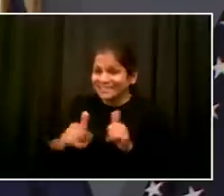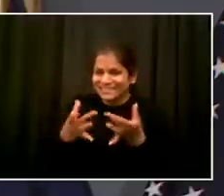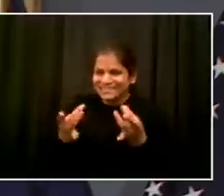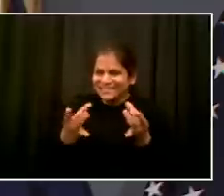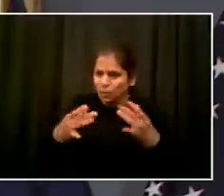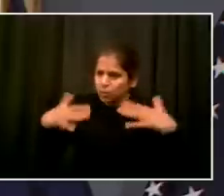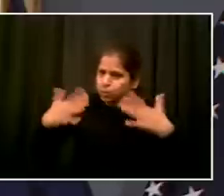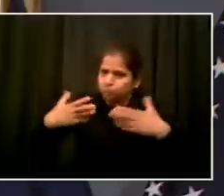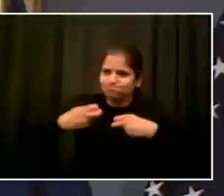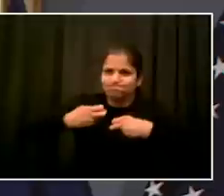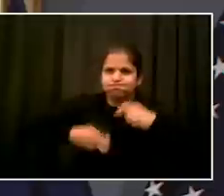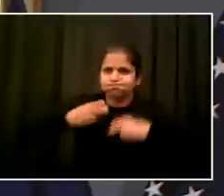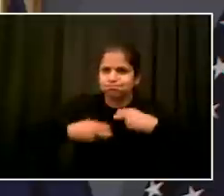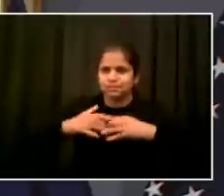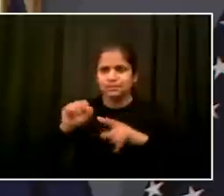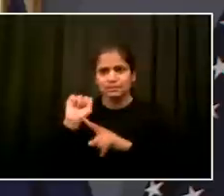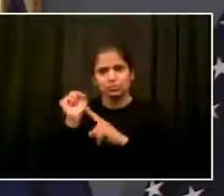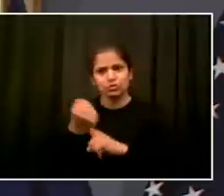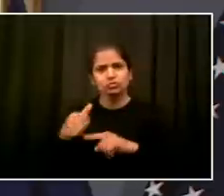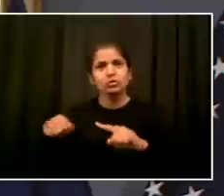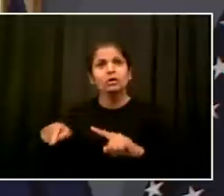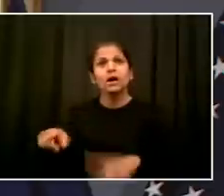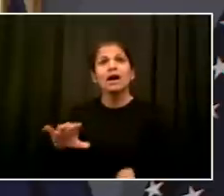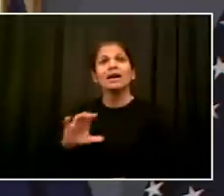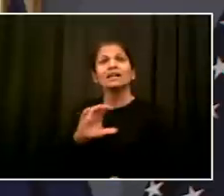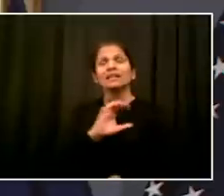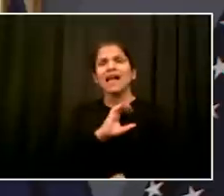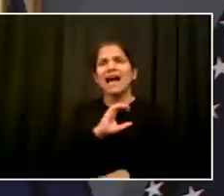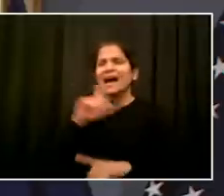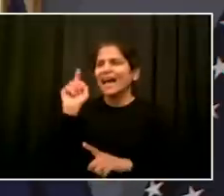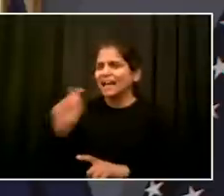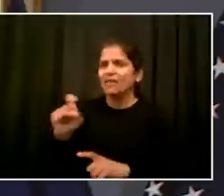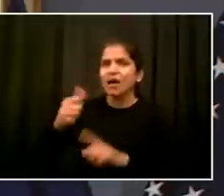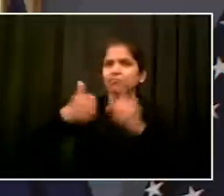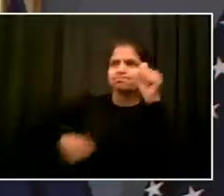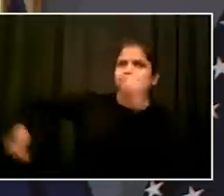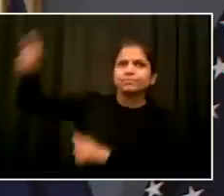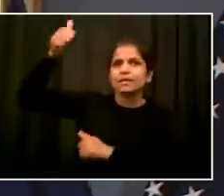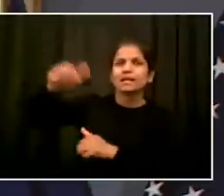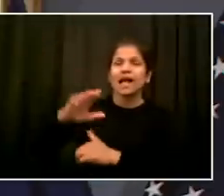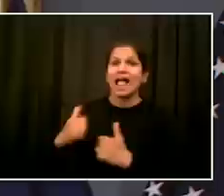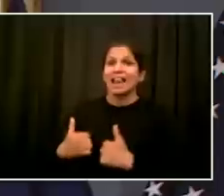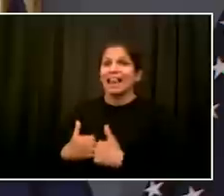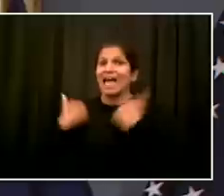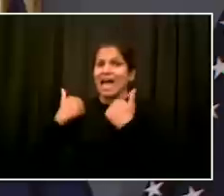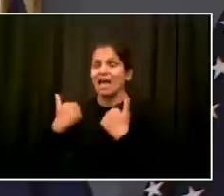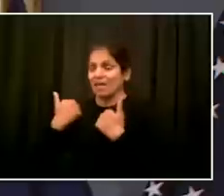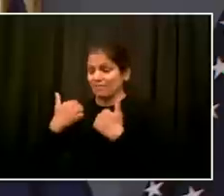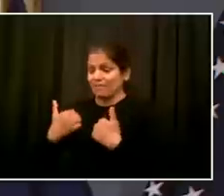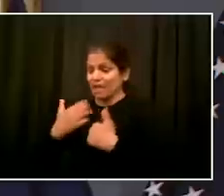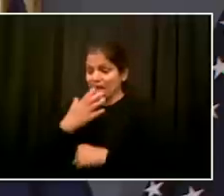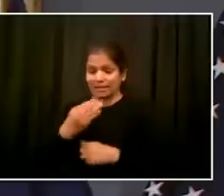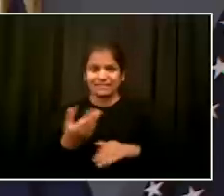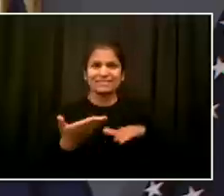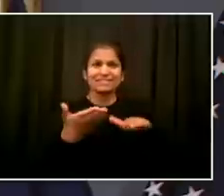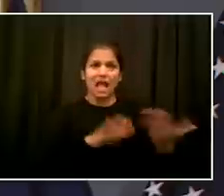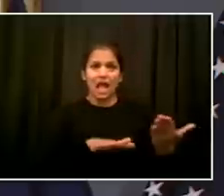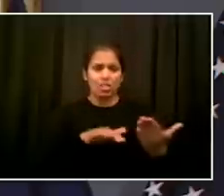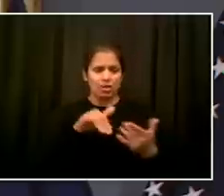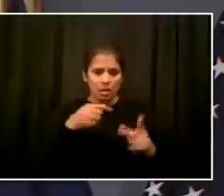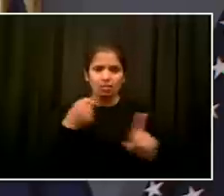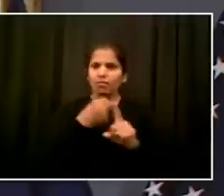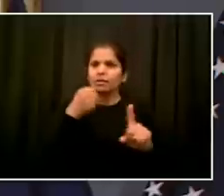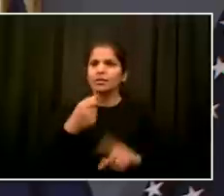it can be addressed, Gloria. So long as that issue is addressed, I could sign a bill, if it's a fair bill, that